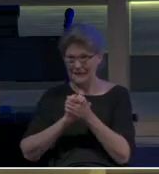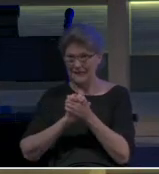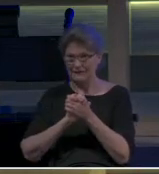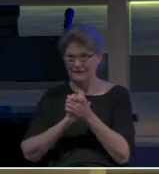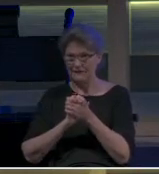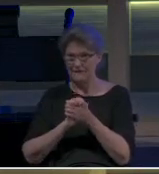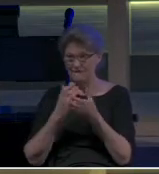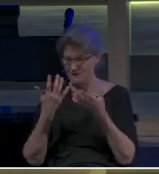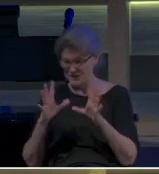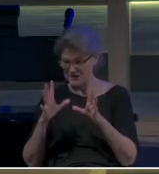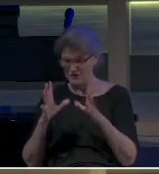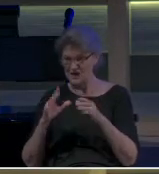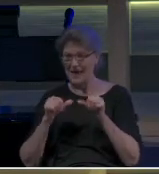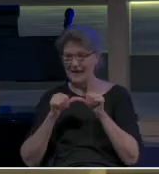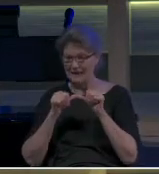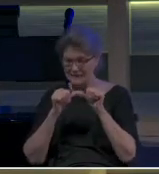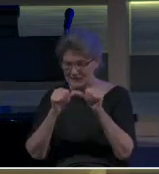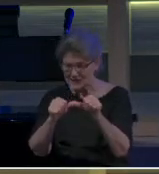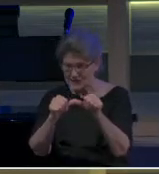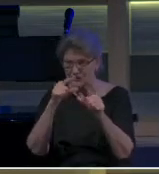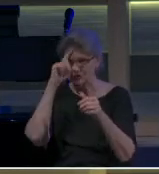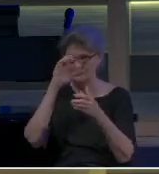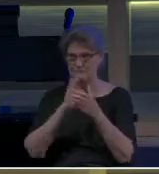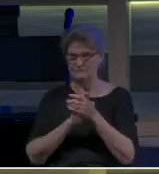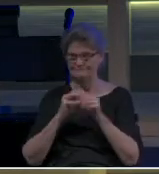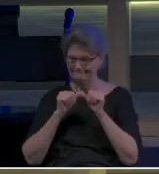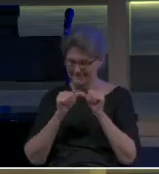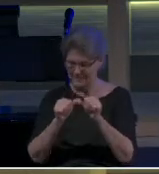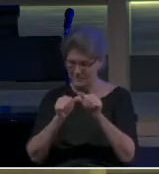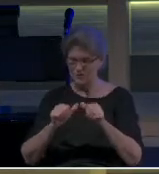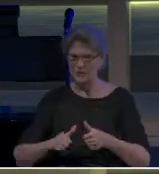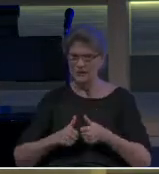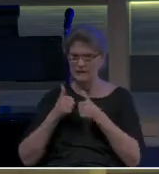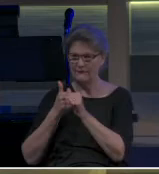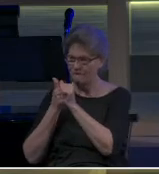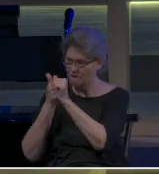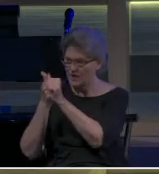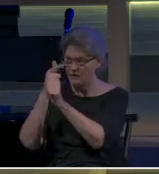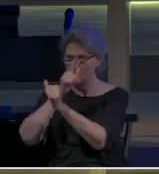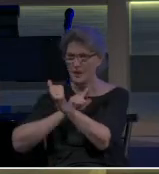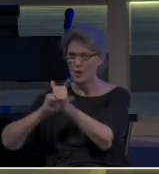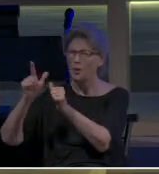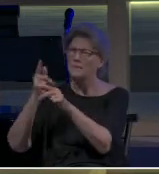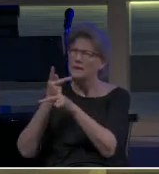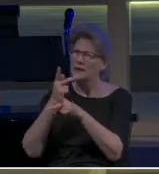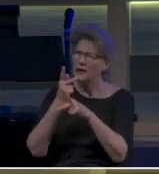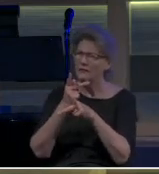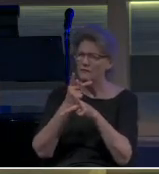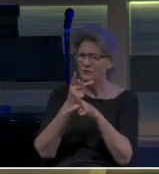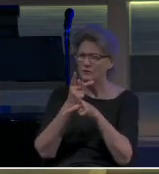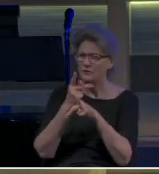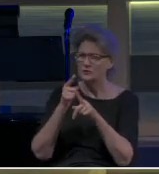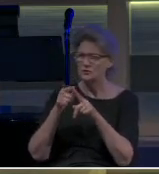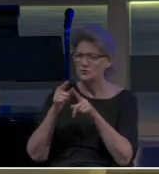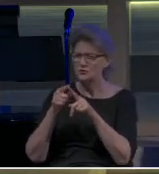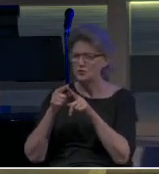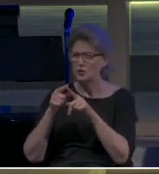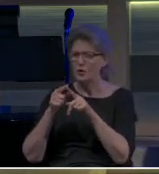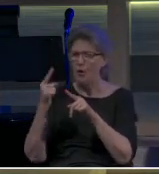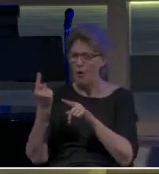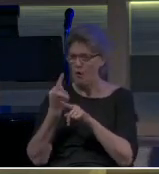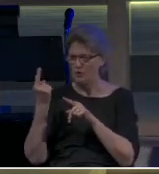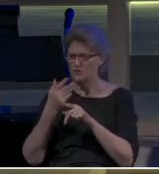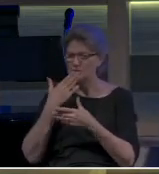those who have a living faith in the Lord, should be careful to be engaging in good deeds.